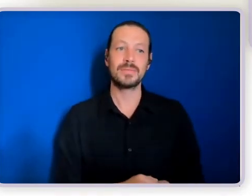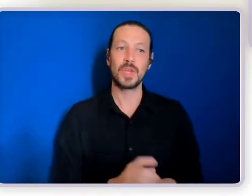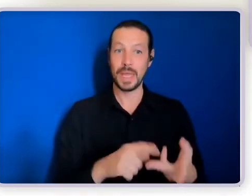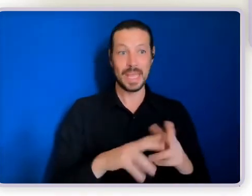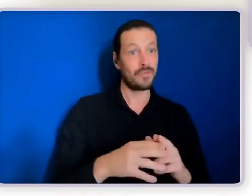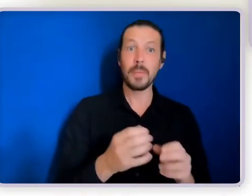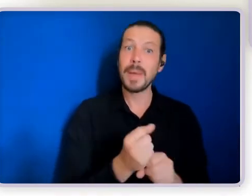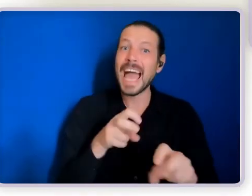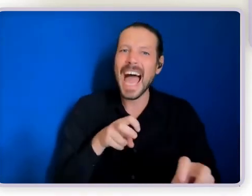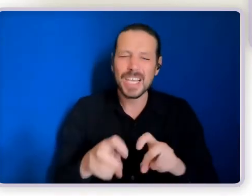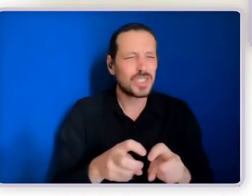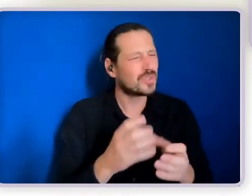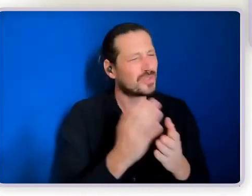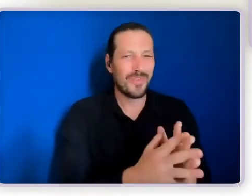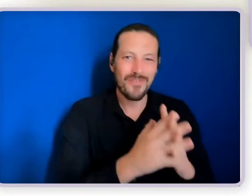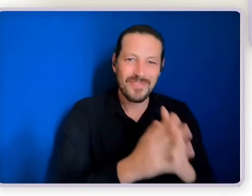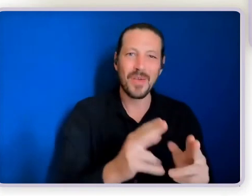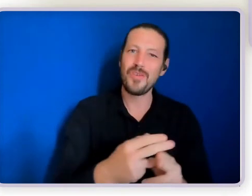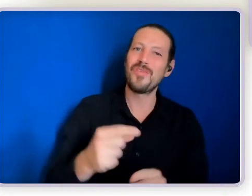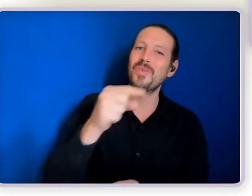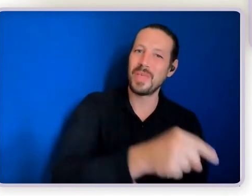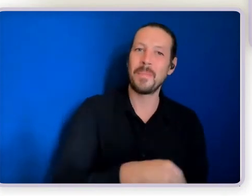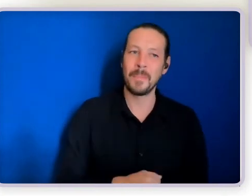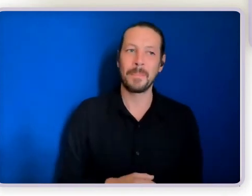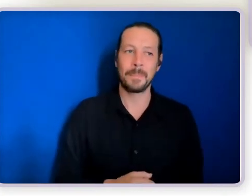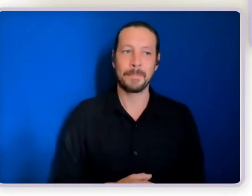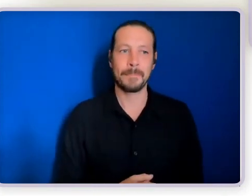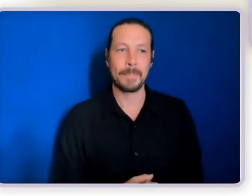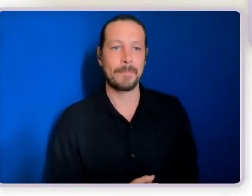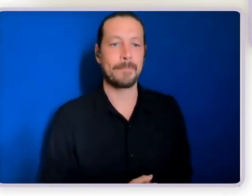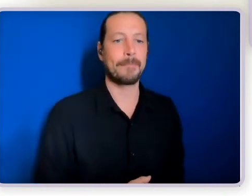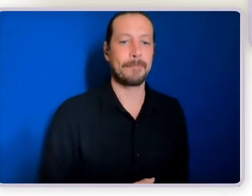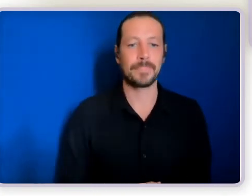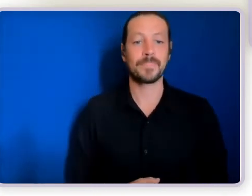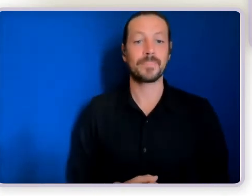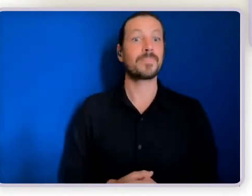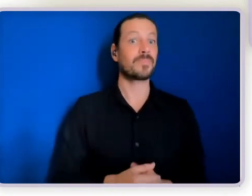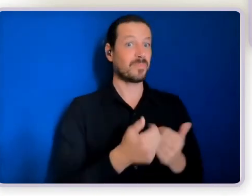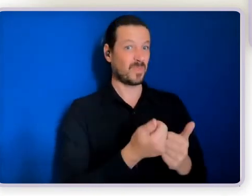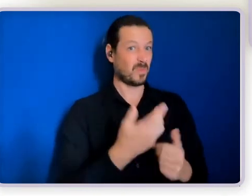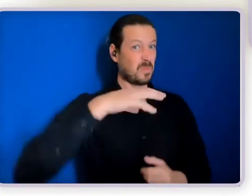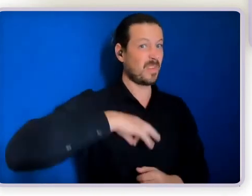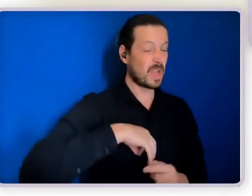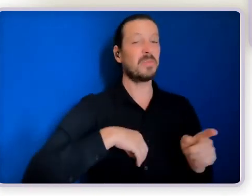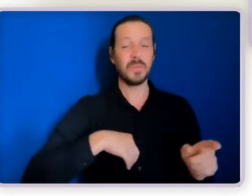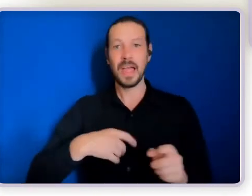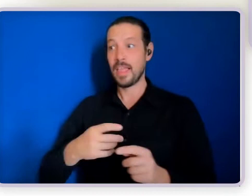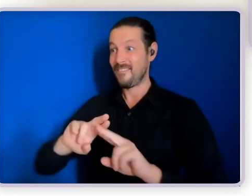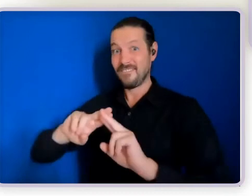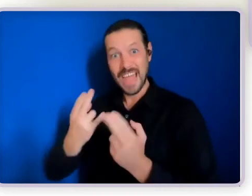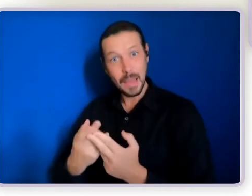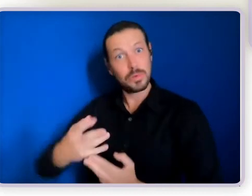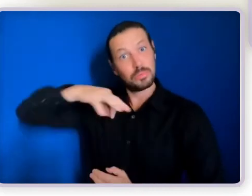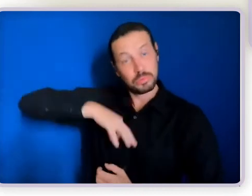make the connection and see the worth of it benefits for families include but are not limited to